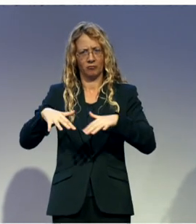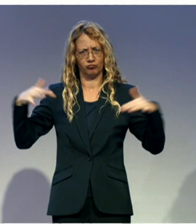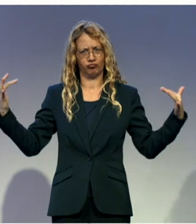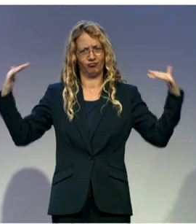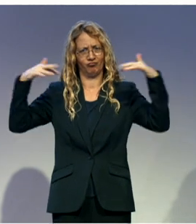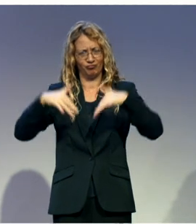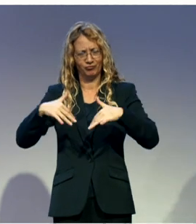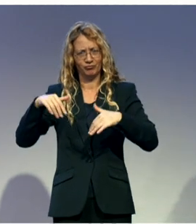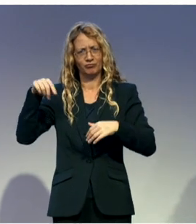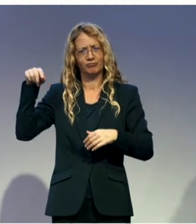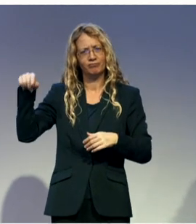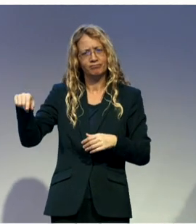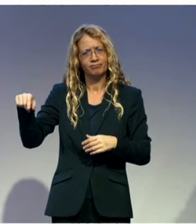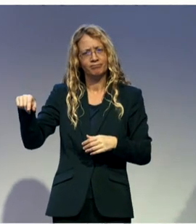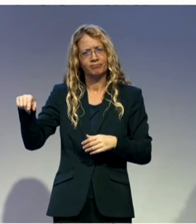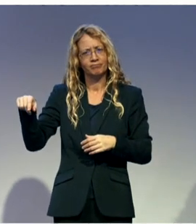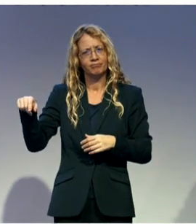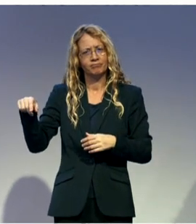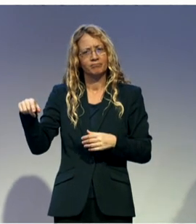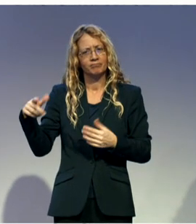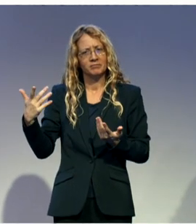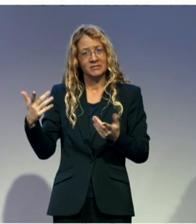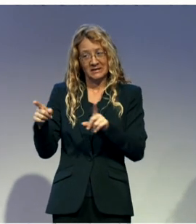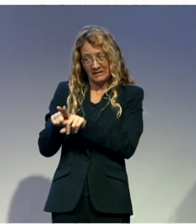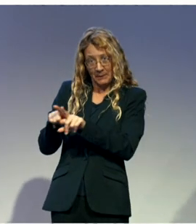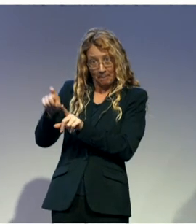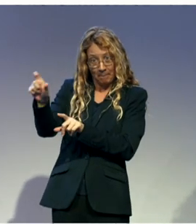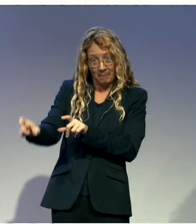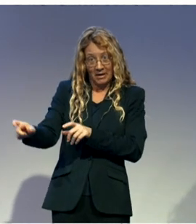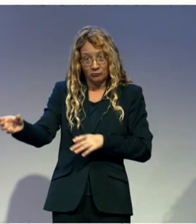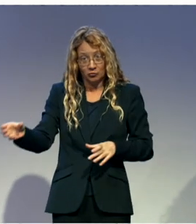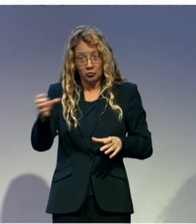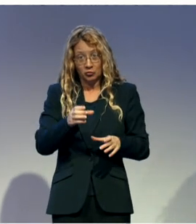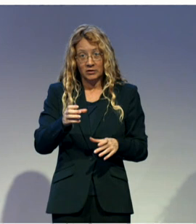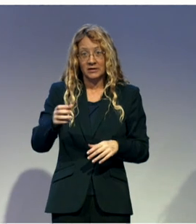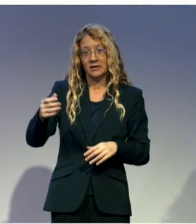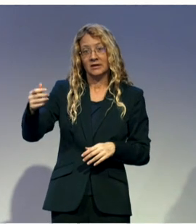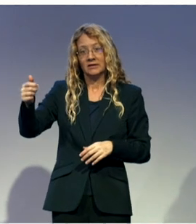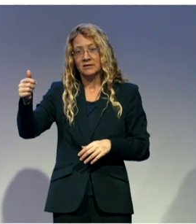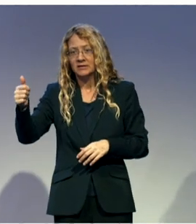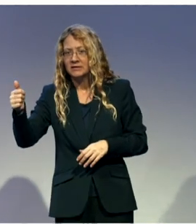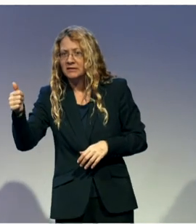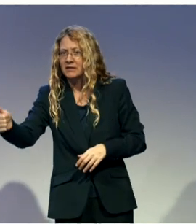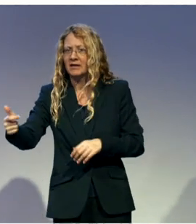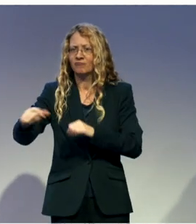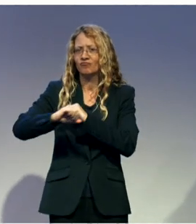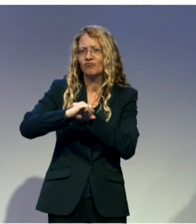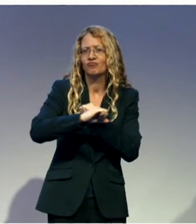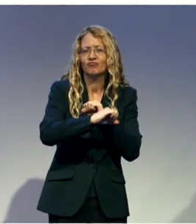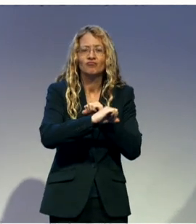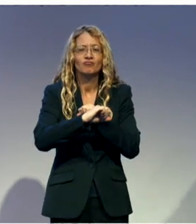the advocacy and the campaign made by the nation and the national umbrella organization, as well as the